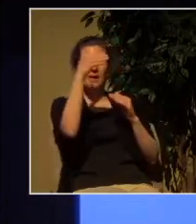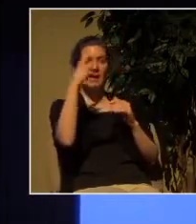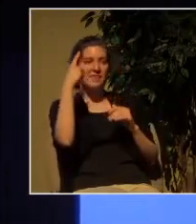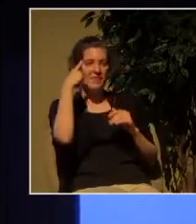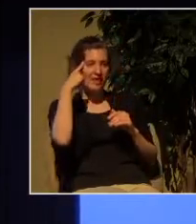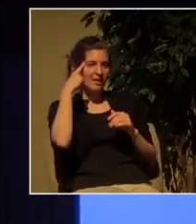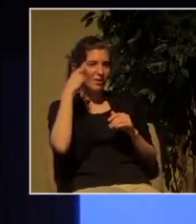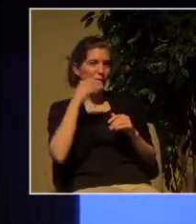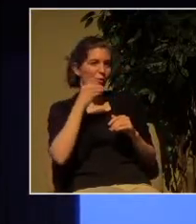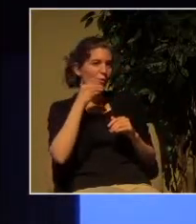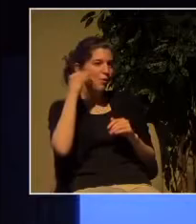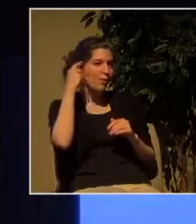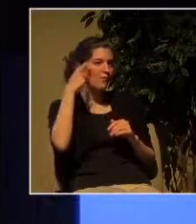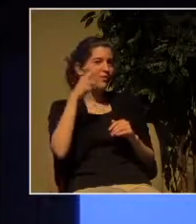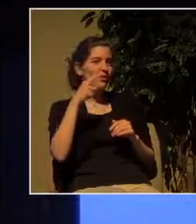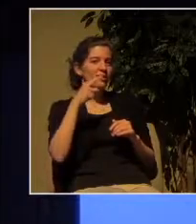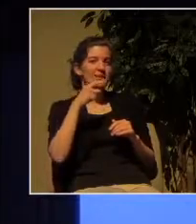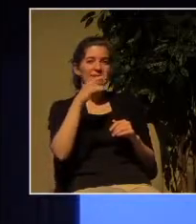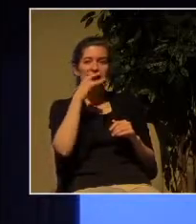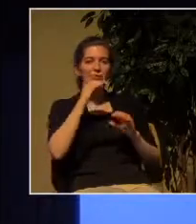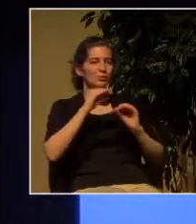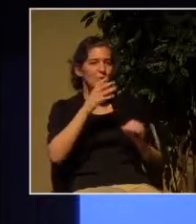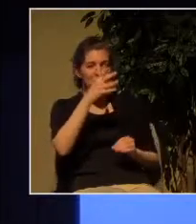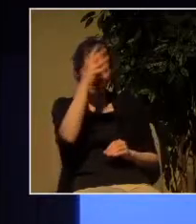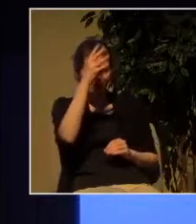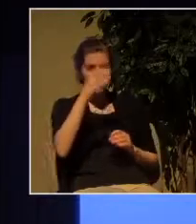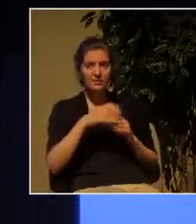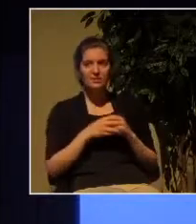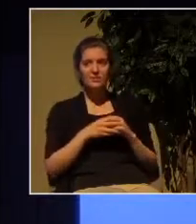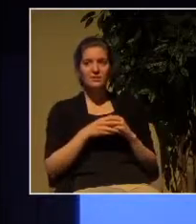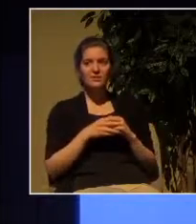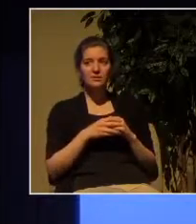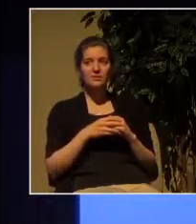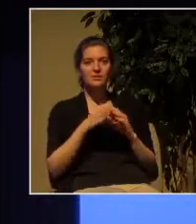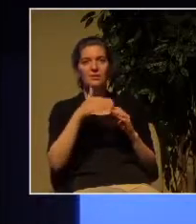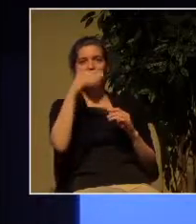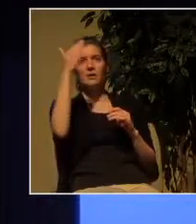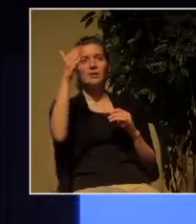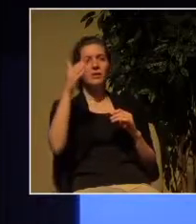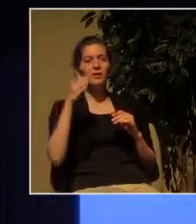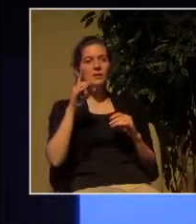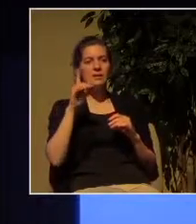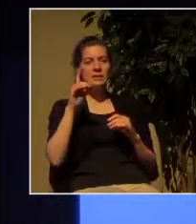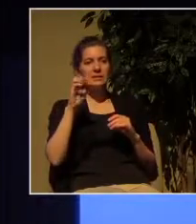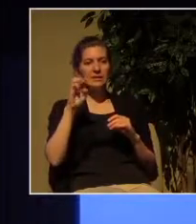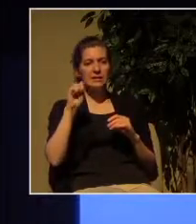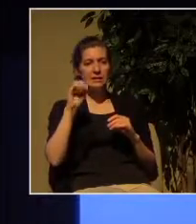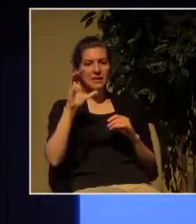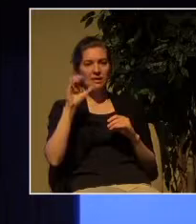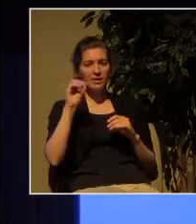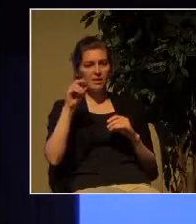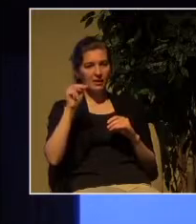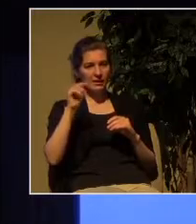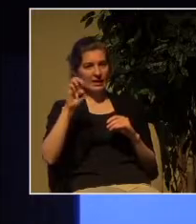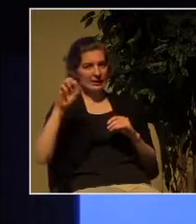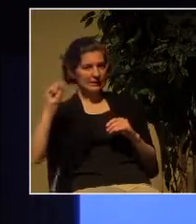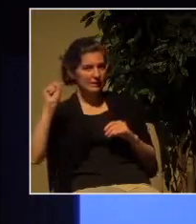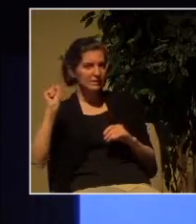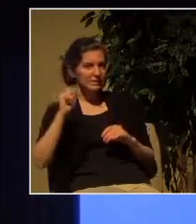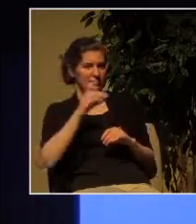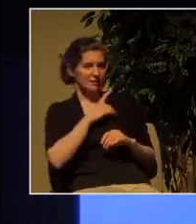this is a deaconess building and there's an interesting history to that because